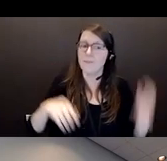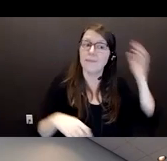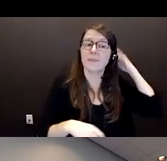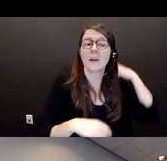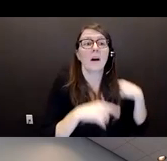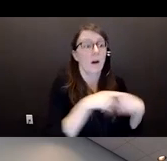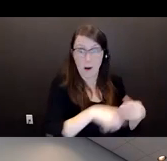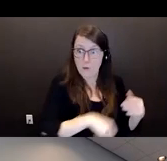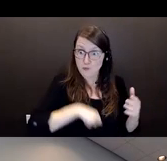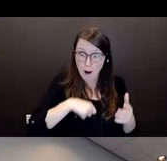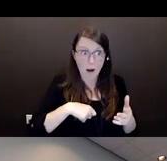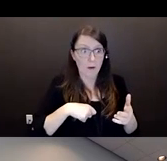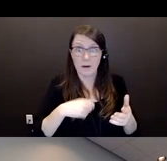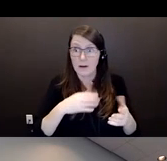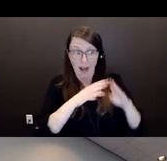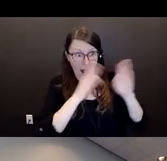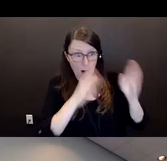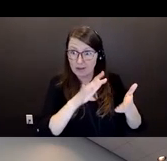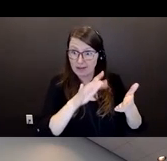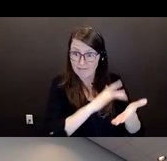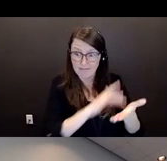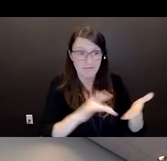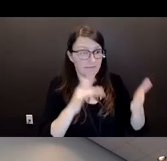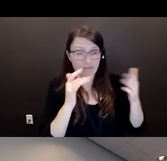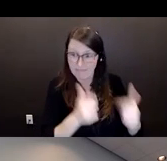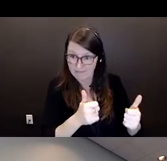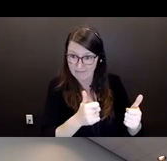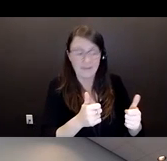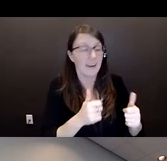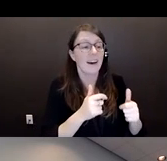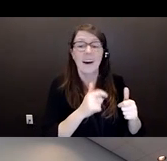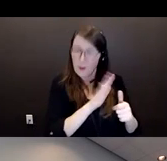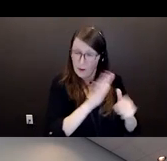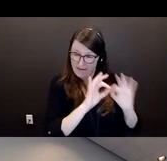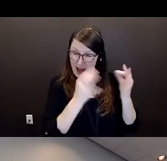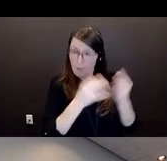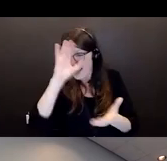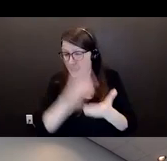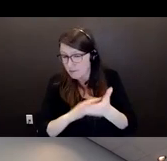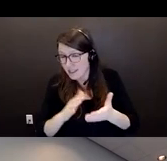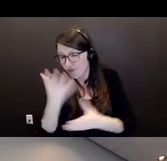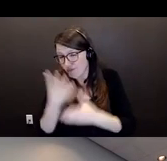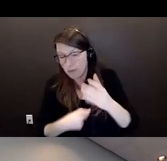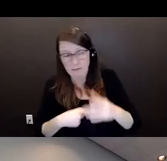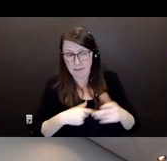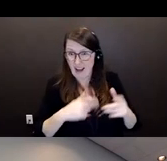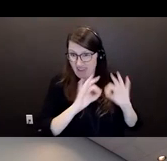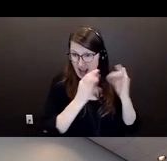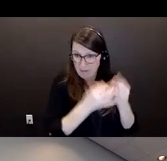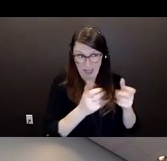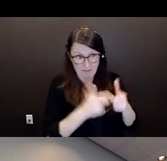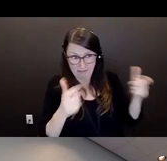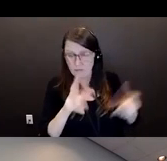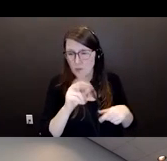unfortunately, she didn't have a large family outside her husband, and Christine, which I'll let